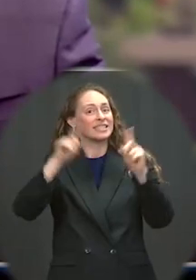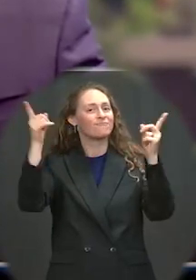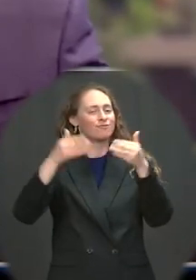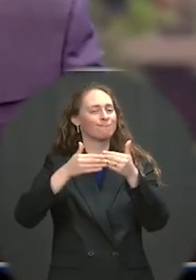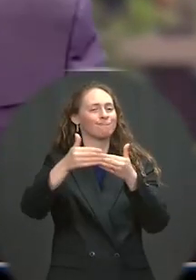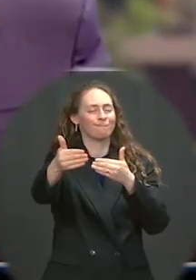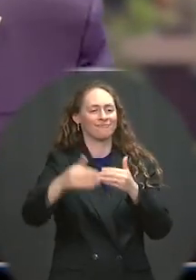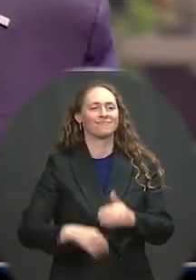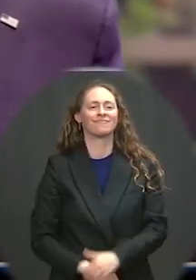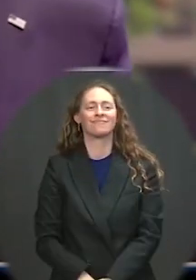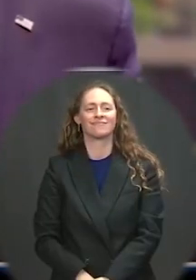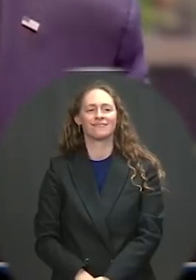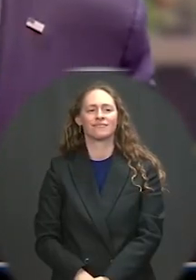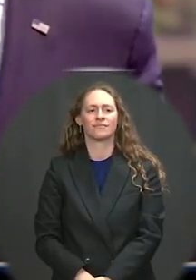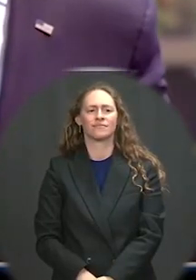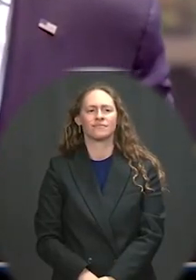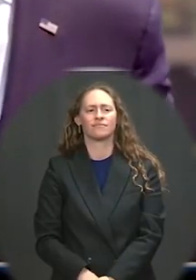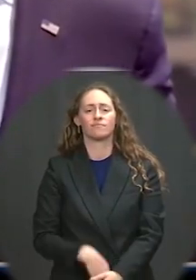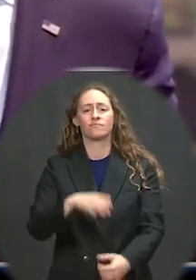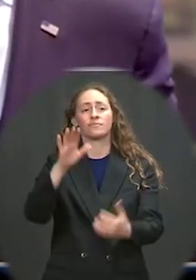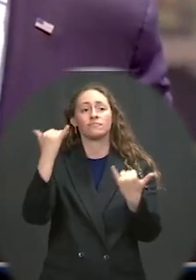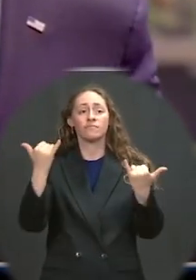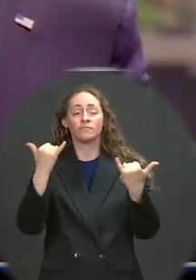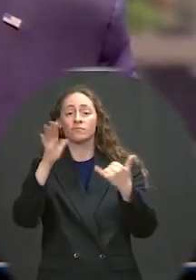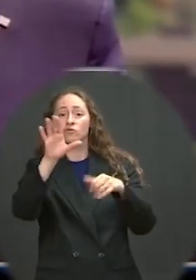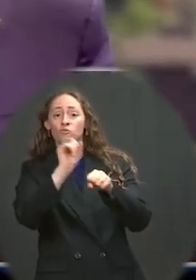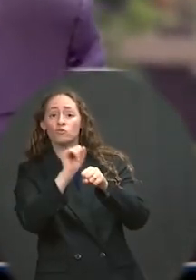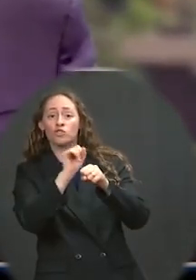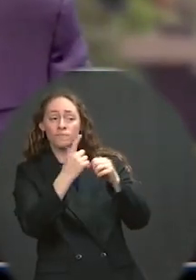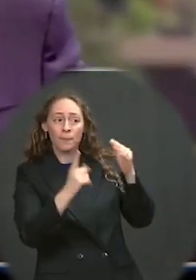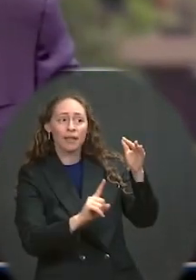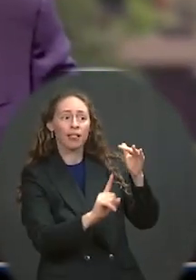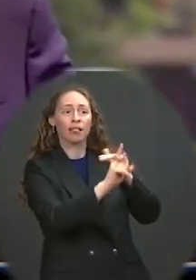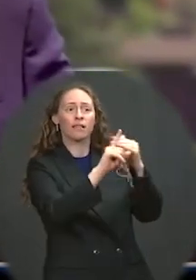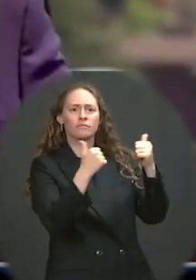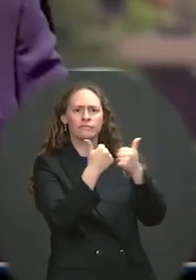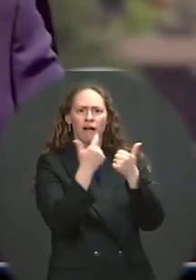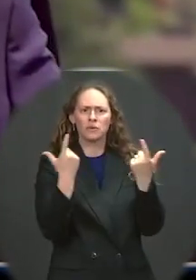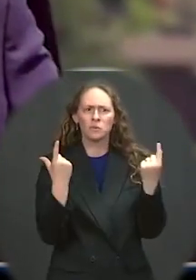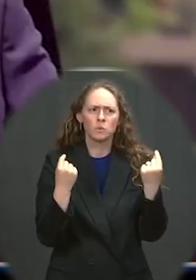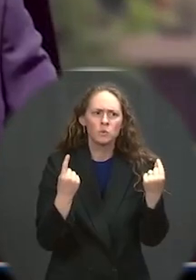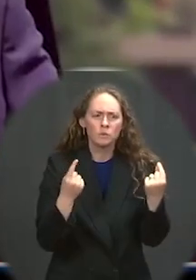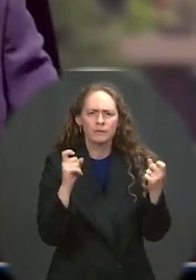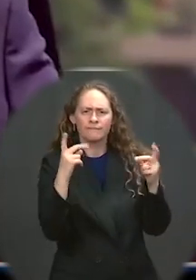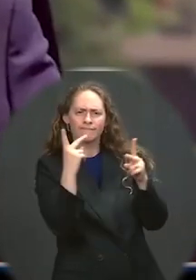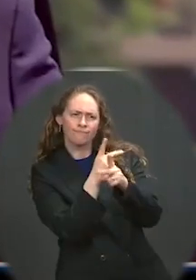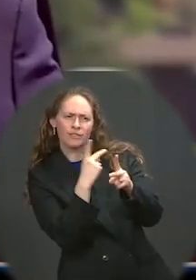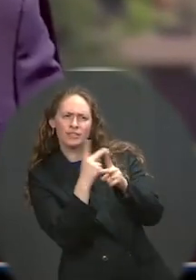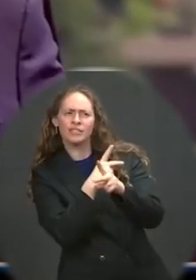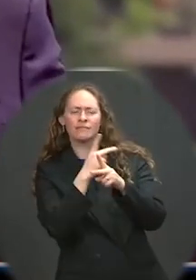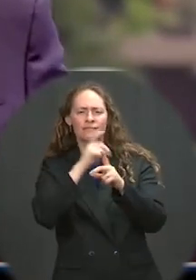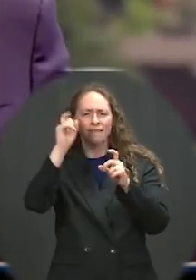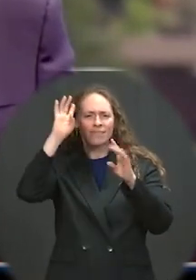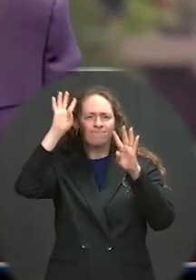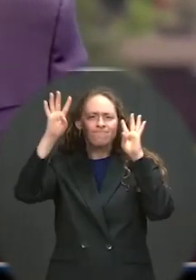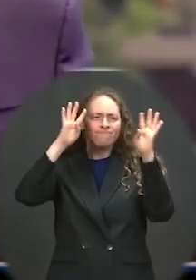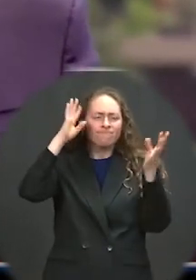You'll be asked to lead in ways and navigate new paths. But when the storms gather